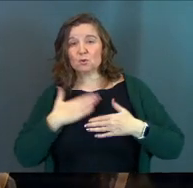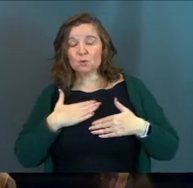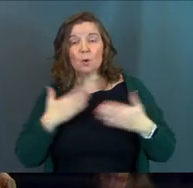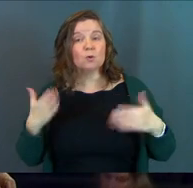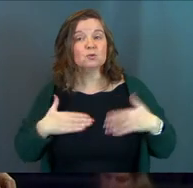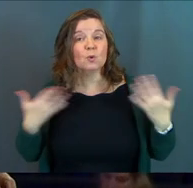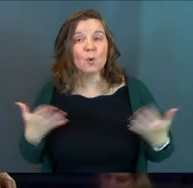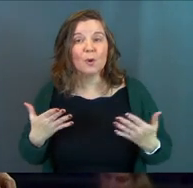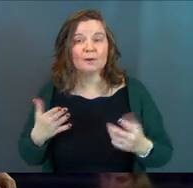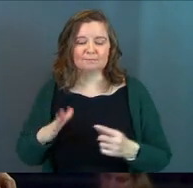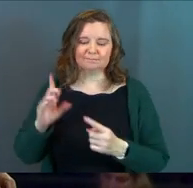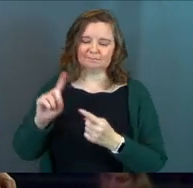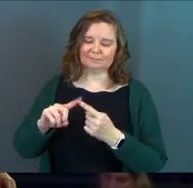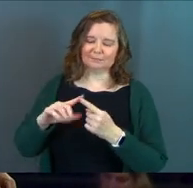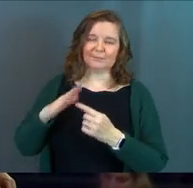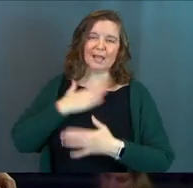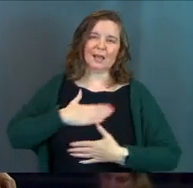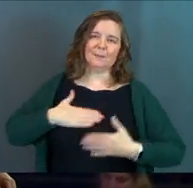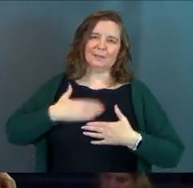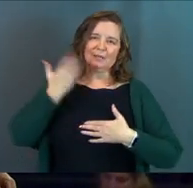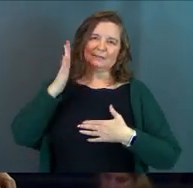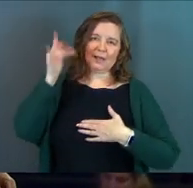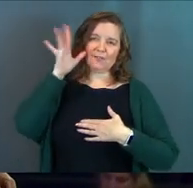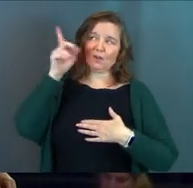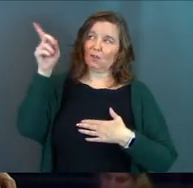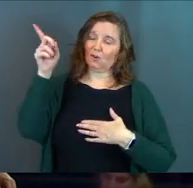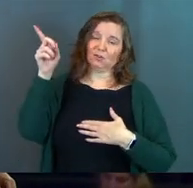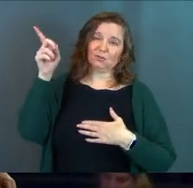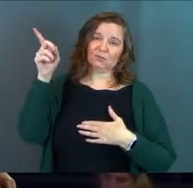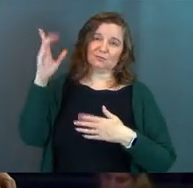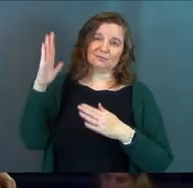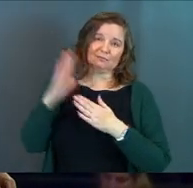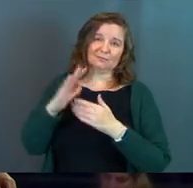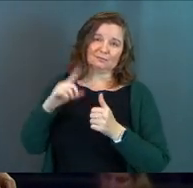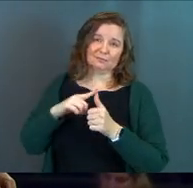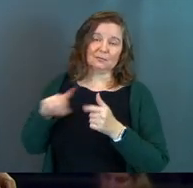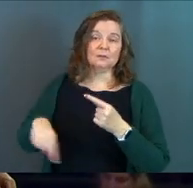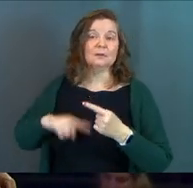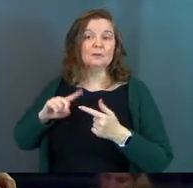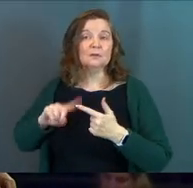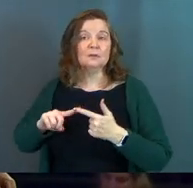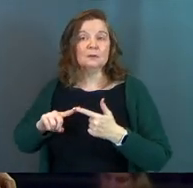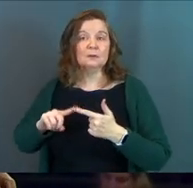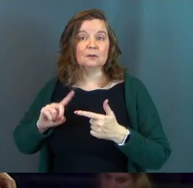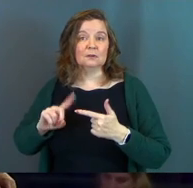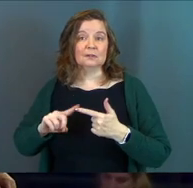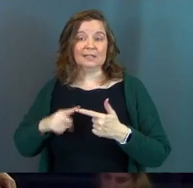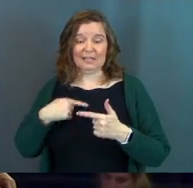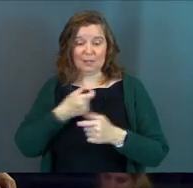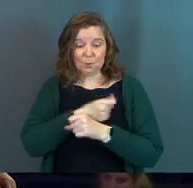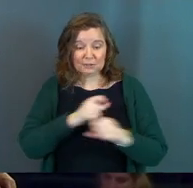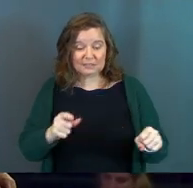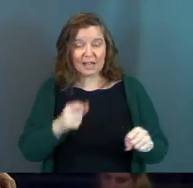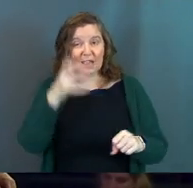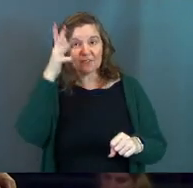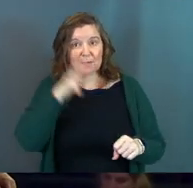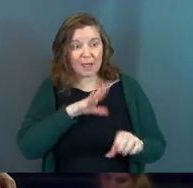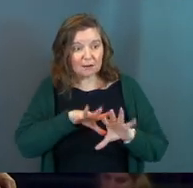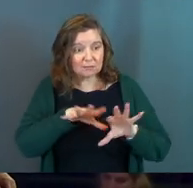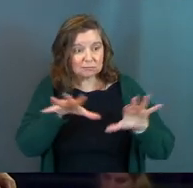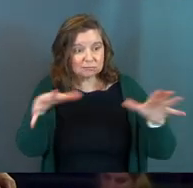Number one, was pleasing God the Father who had given him the mission. But number two, was the fact that he was going to save all mankind.